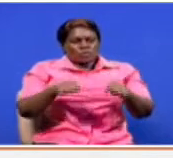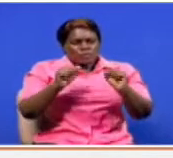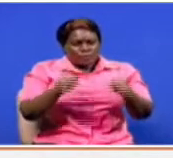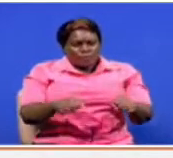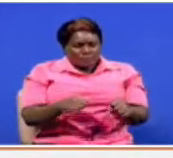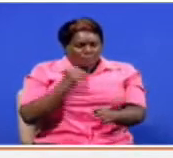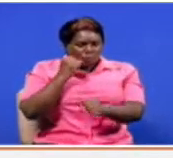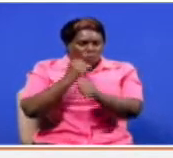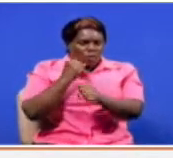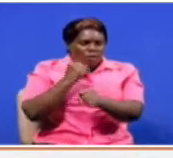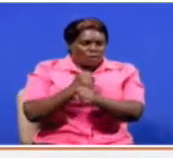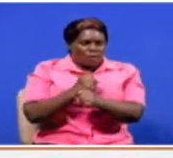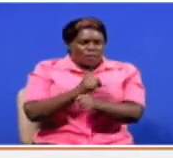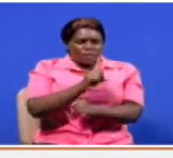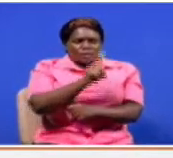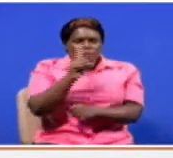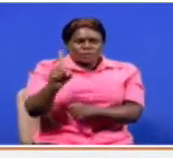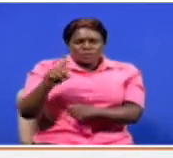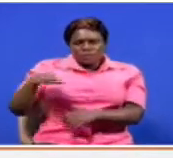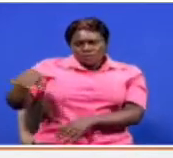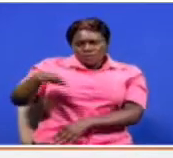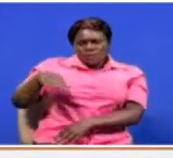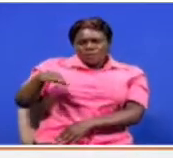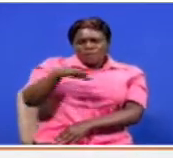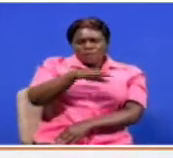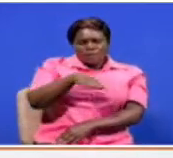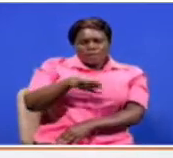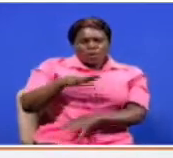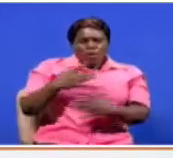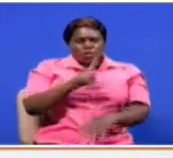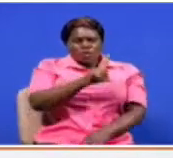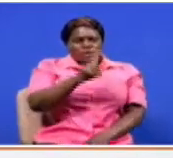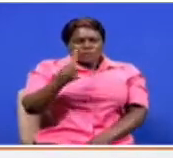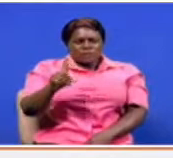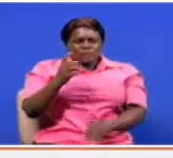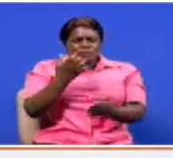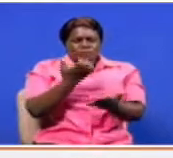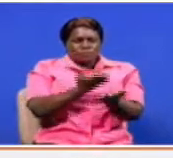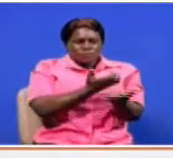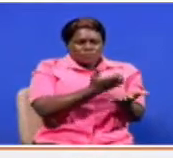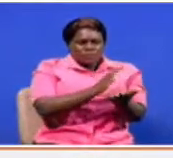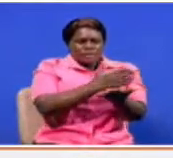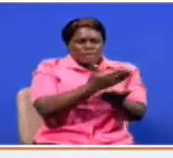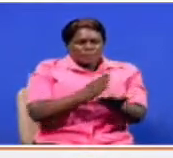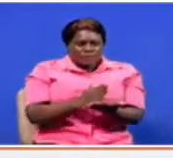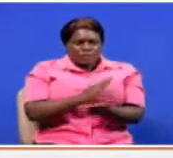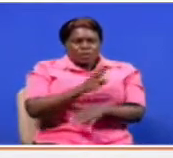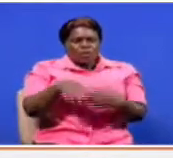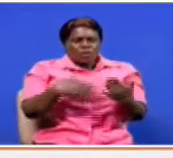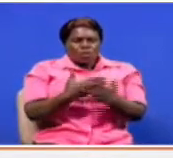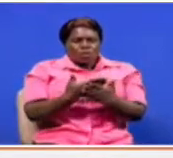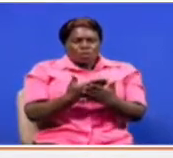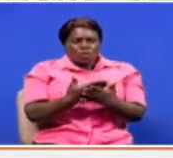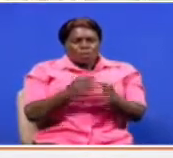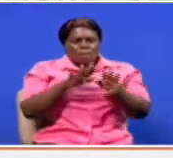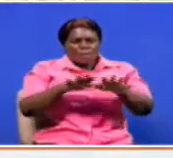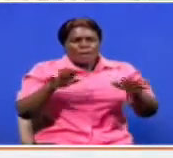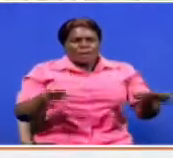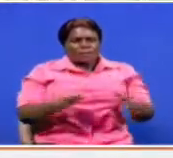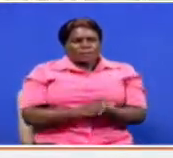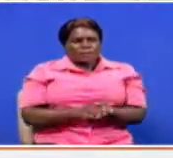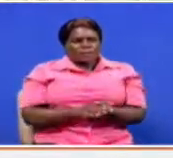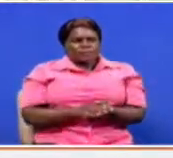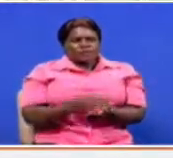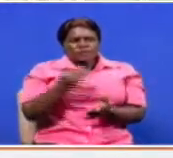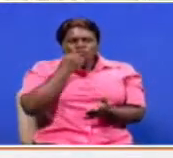work in each area or each sediment along the supply chain. Food